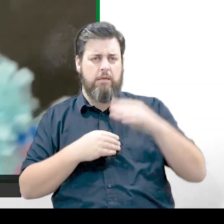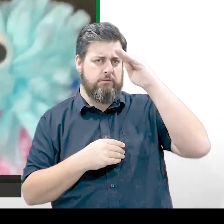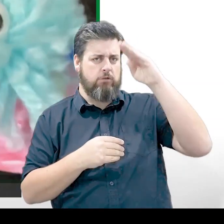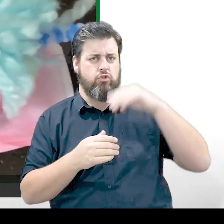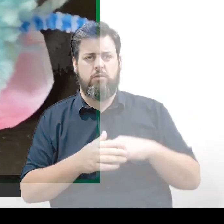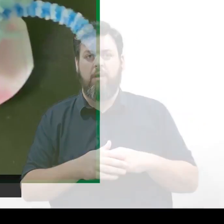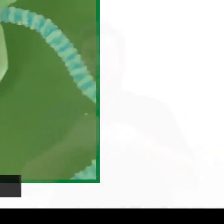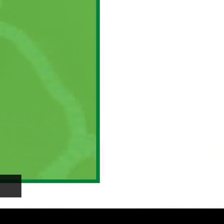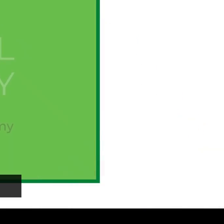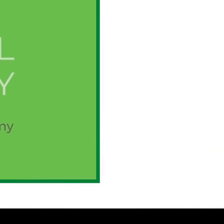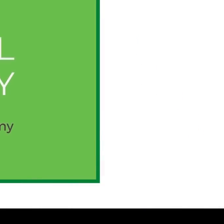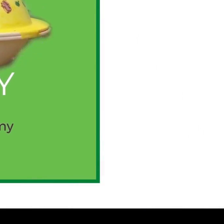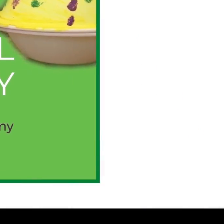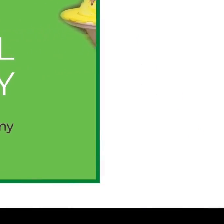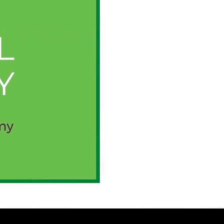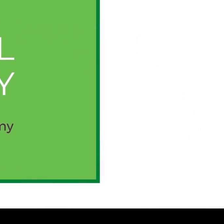Elliot's attention!